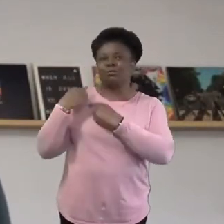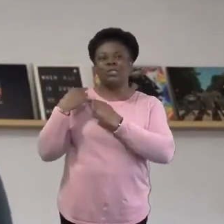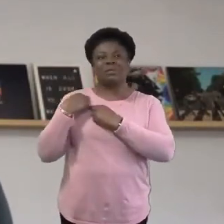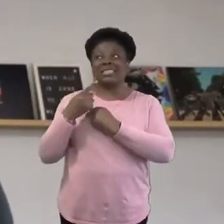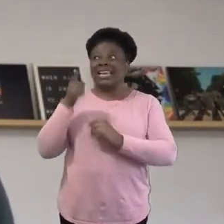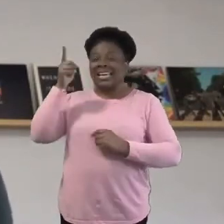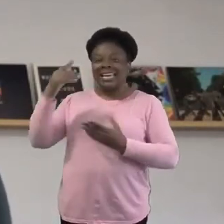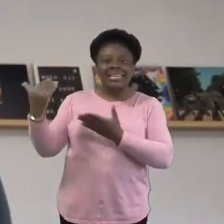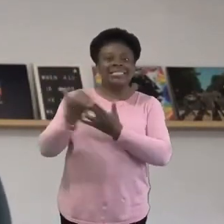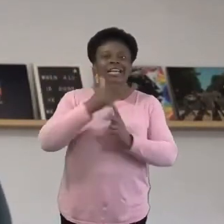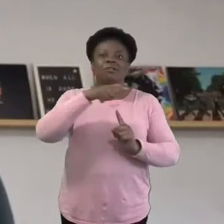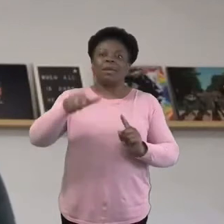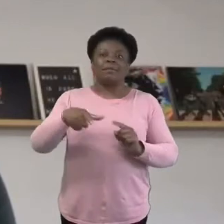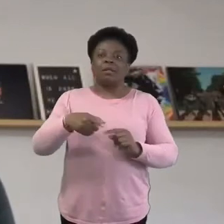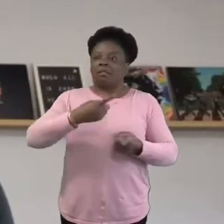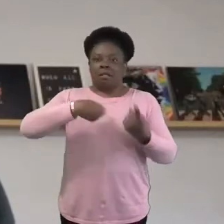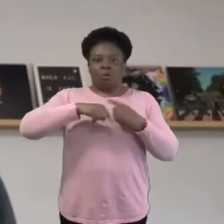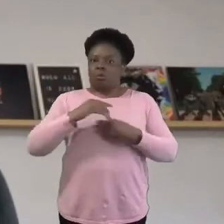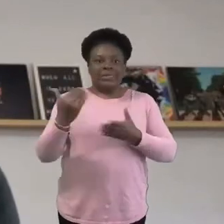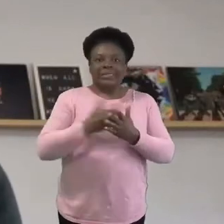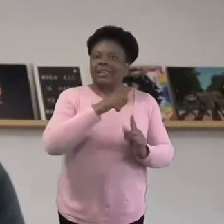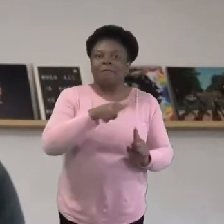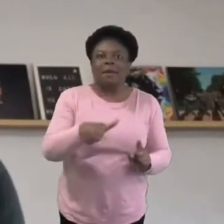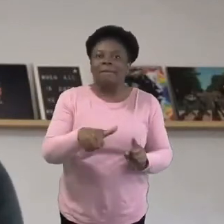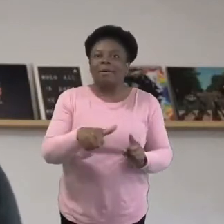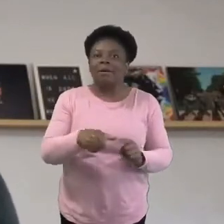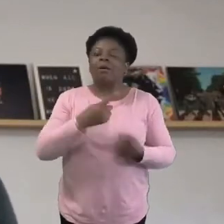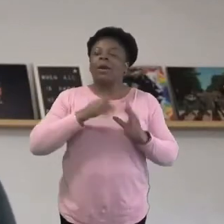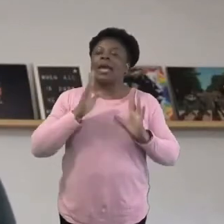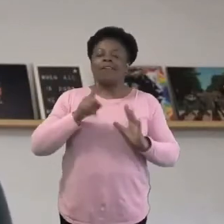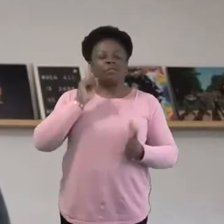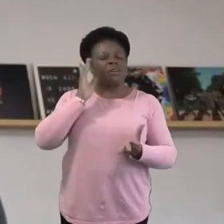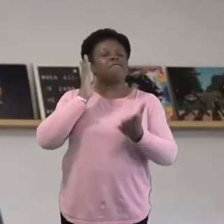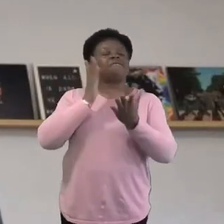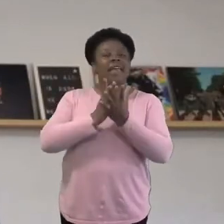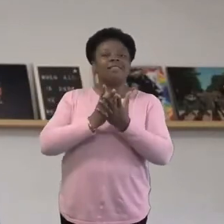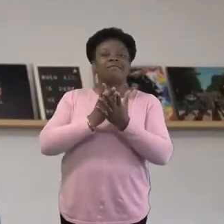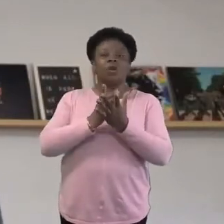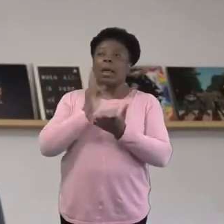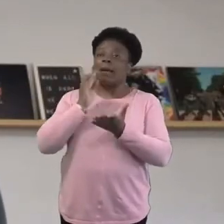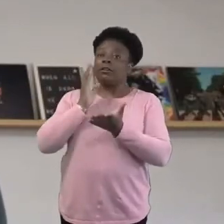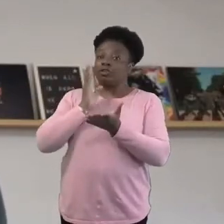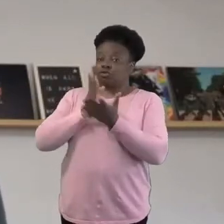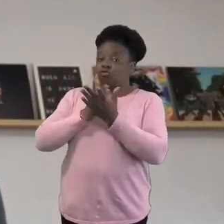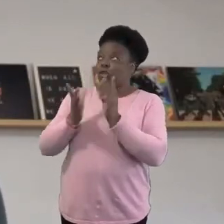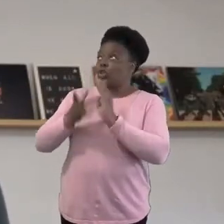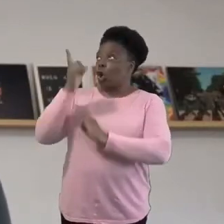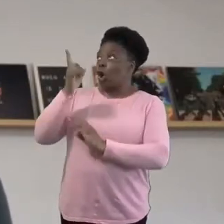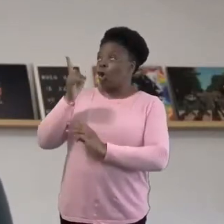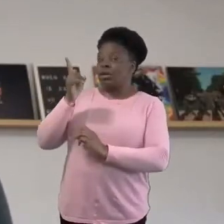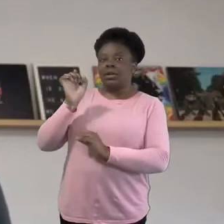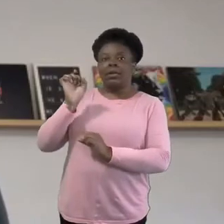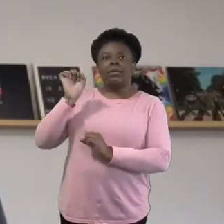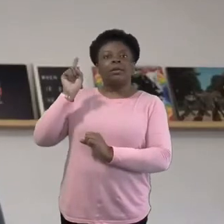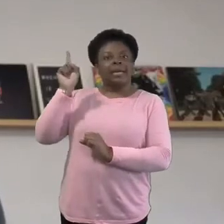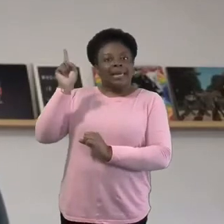follow our calling and be faithful to our calling and trust God for the work and trust God in what he is doing to young people